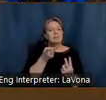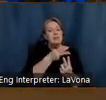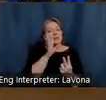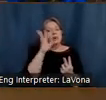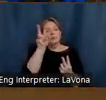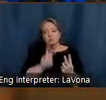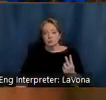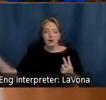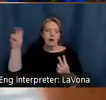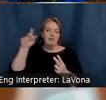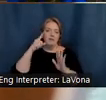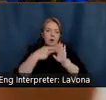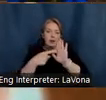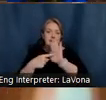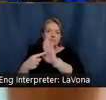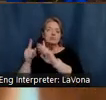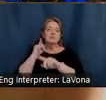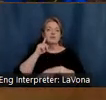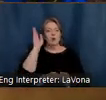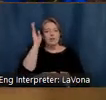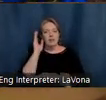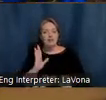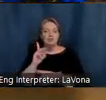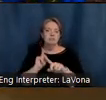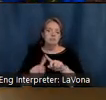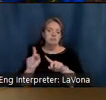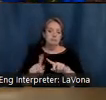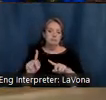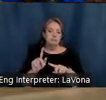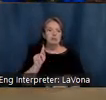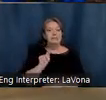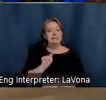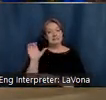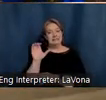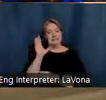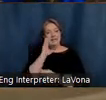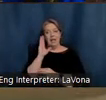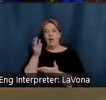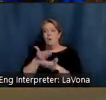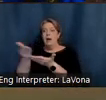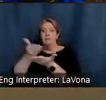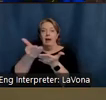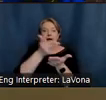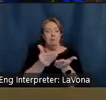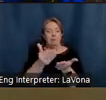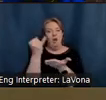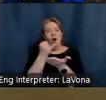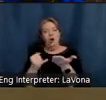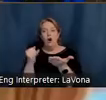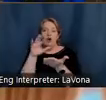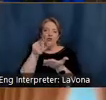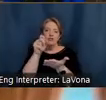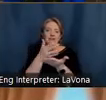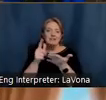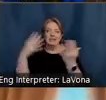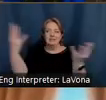and lectures across the country, Theodore would bring back arts and crafts decor to enjoy in their arts